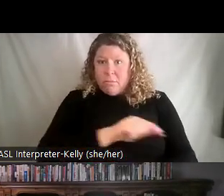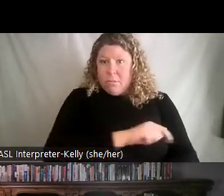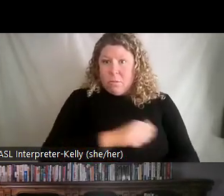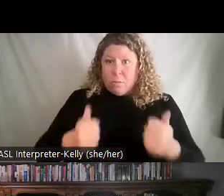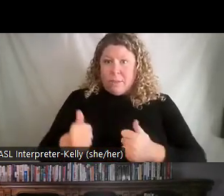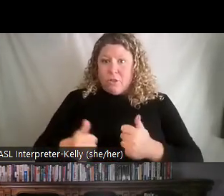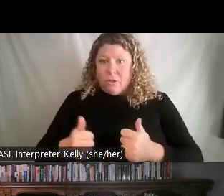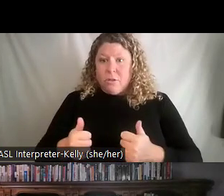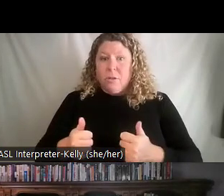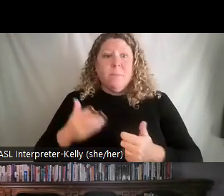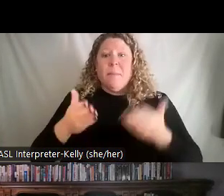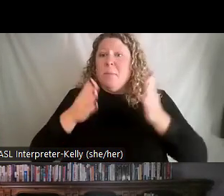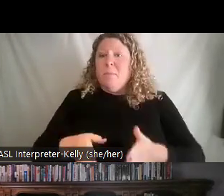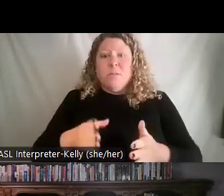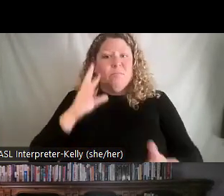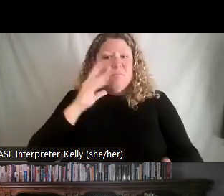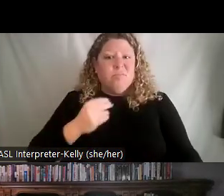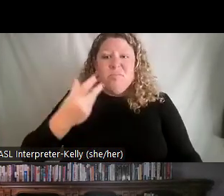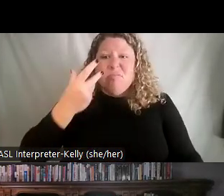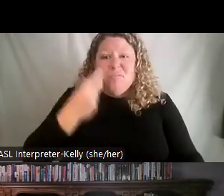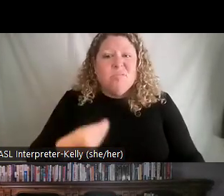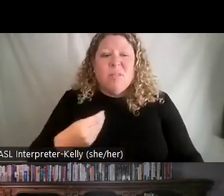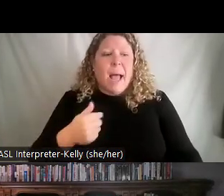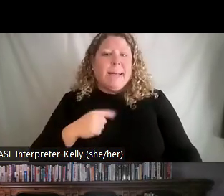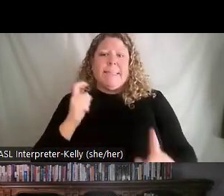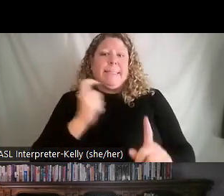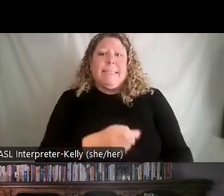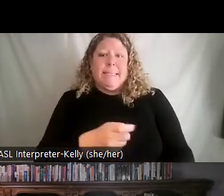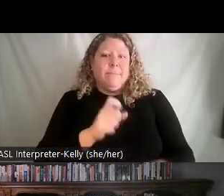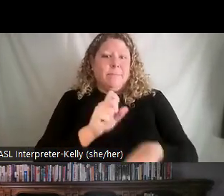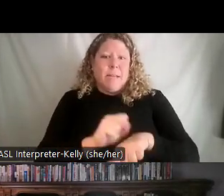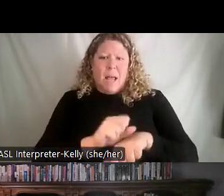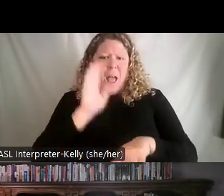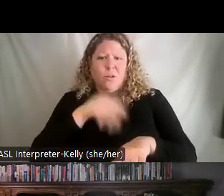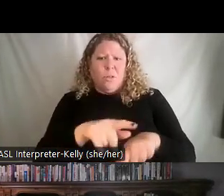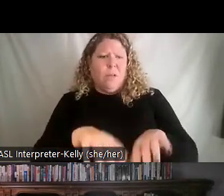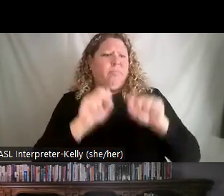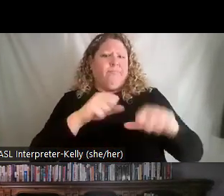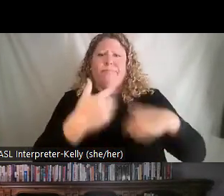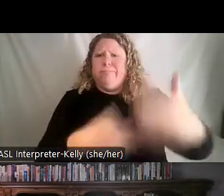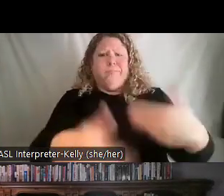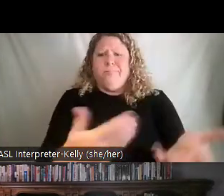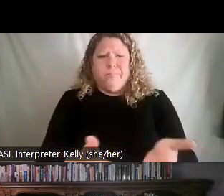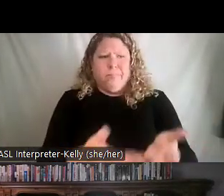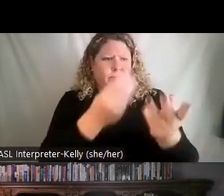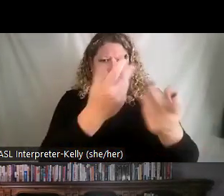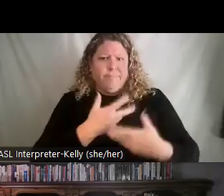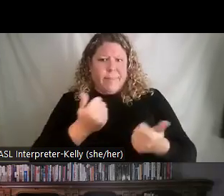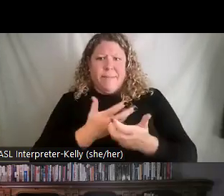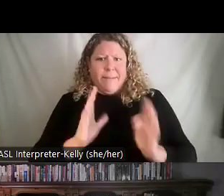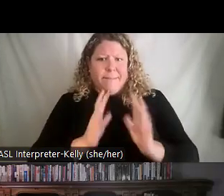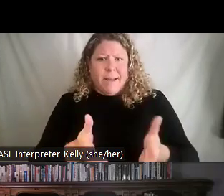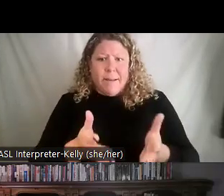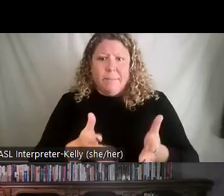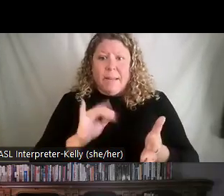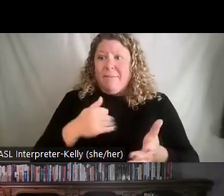is a subject matter expert and knows their stuff and really, just kind of delegate it to them. Hey, you know they're going to do it. They report back to you. Everything's fine. But then, you give them a